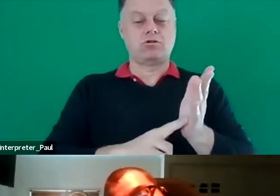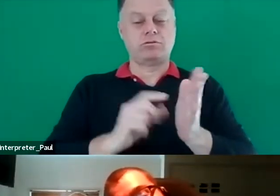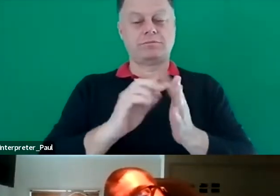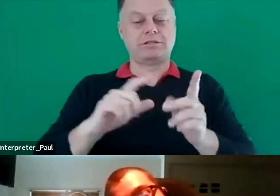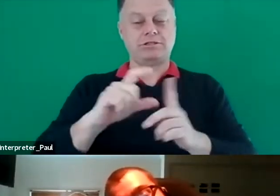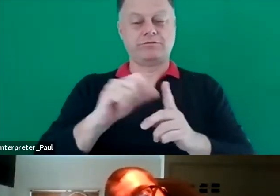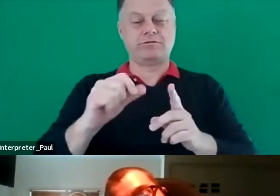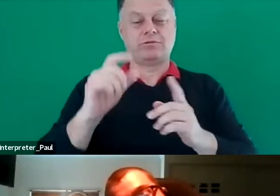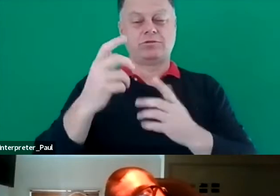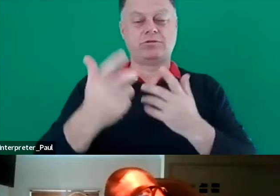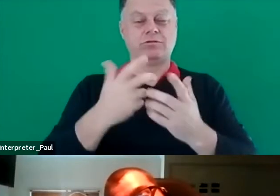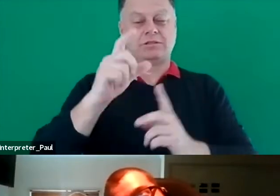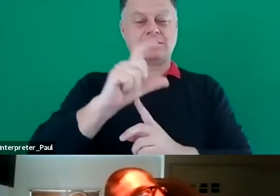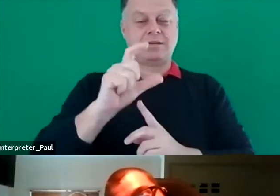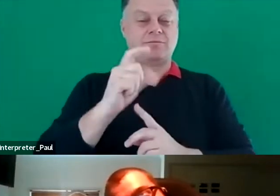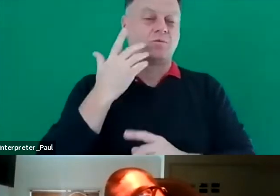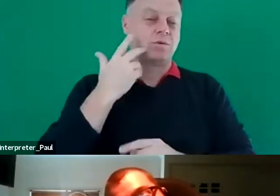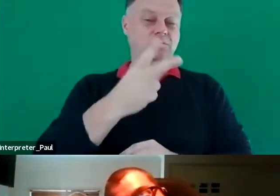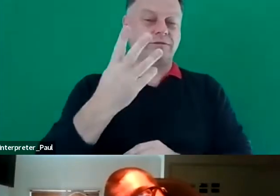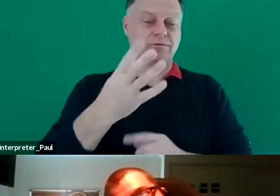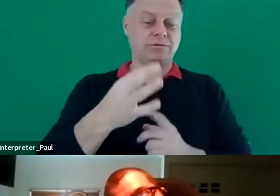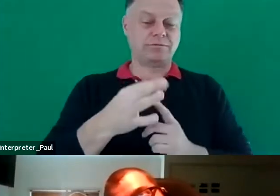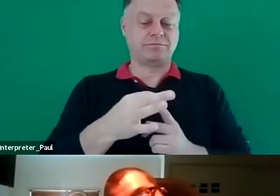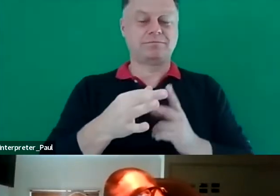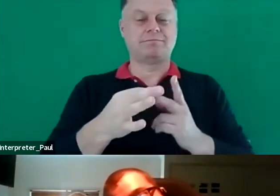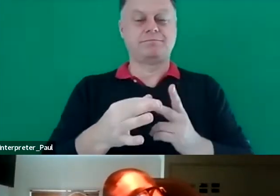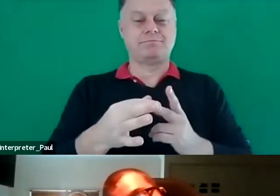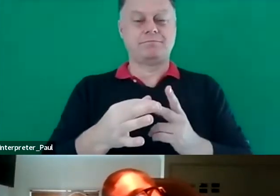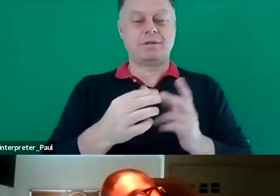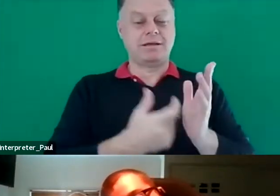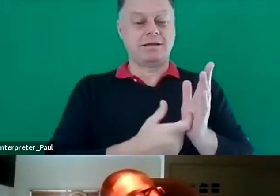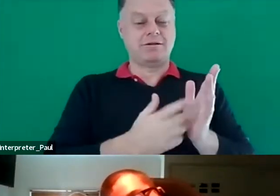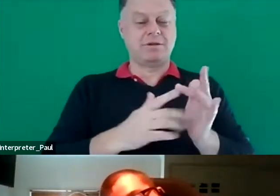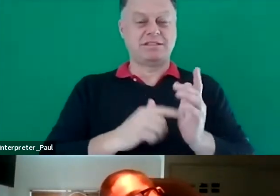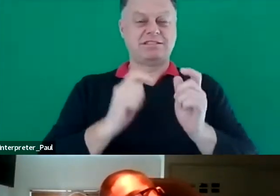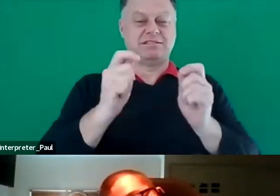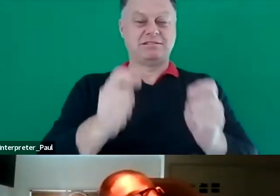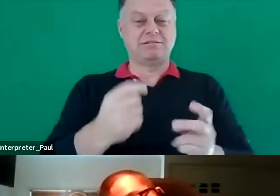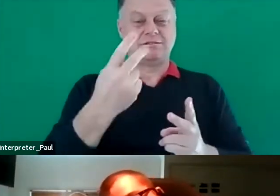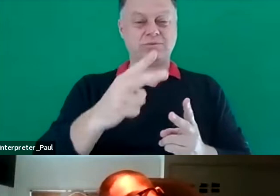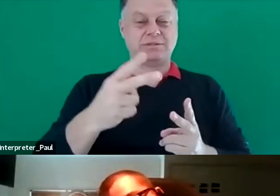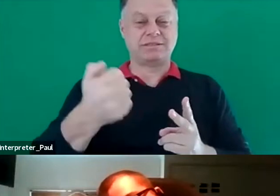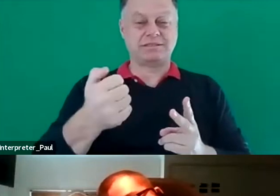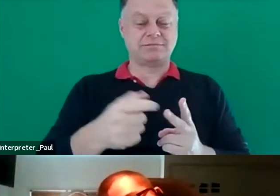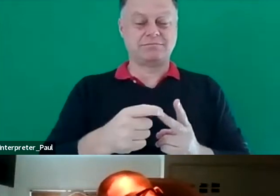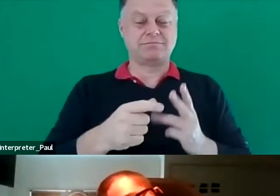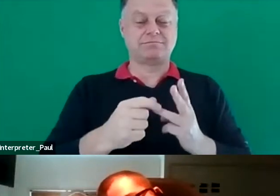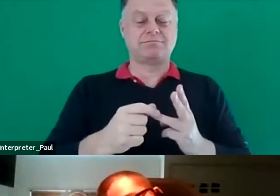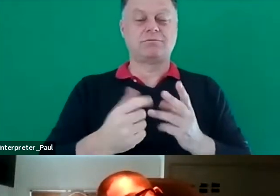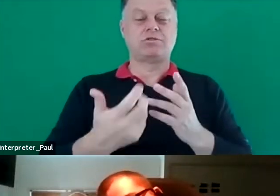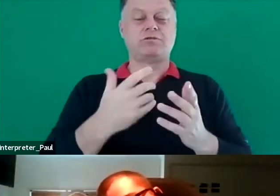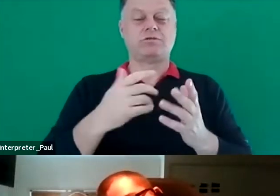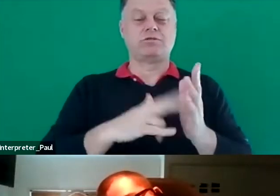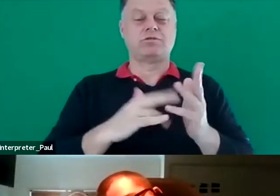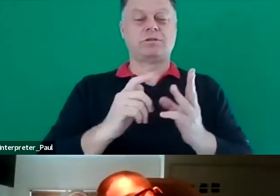of Canberra in 2014, RMIT University in 2016, University